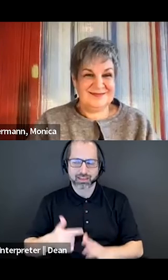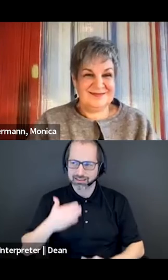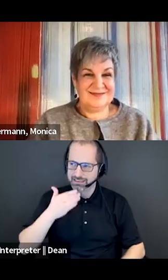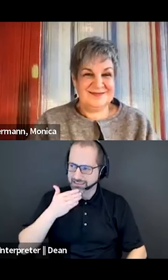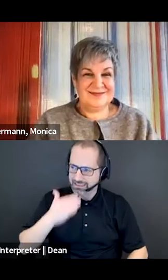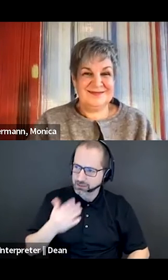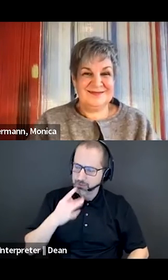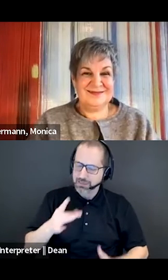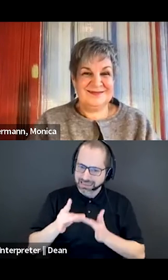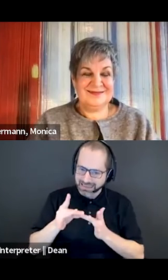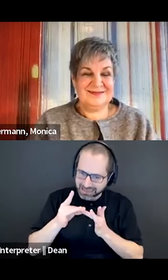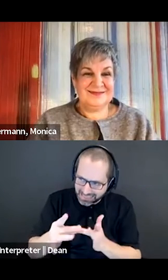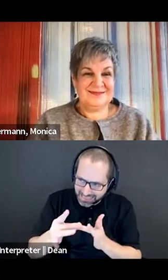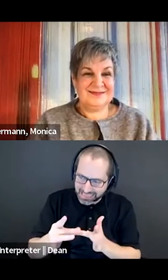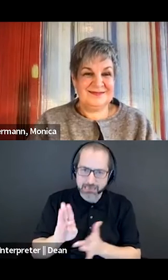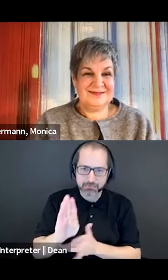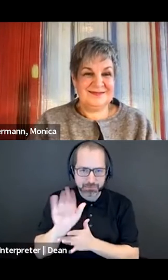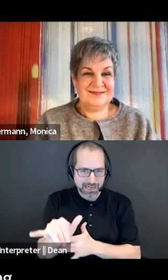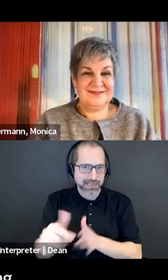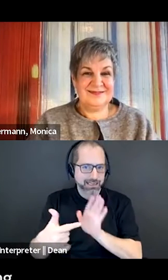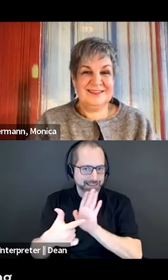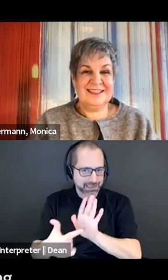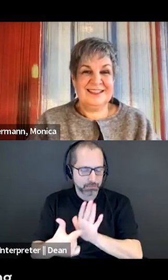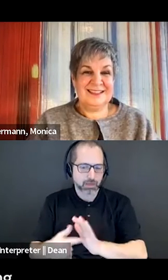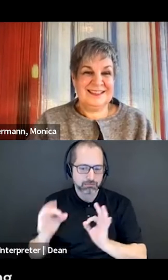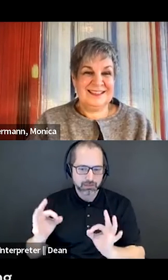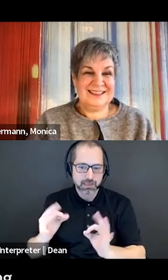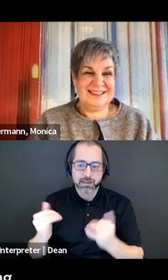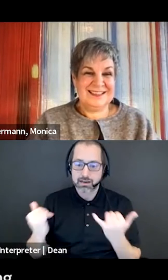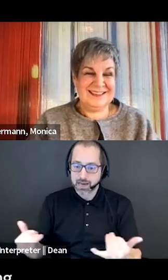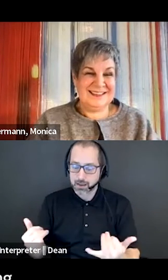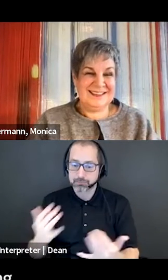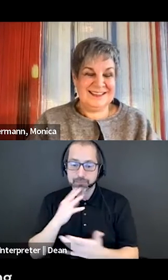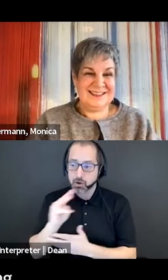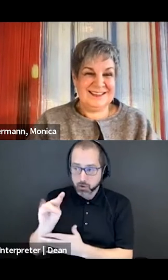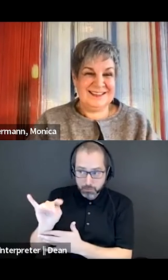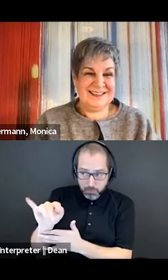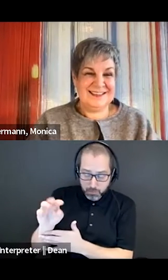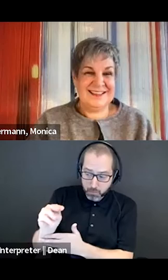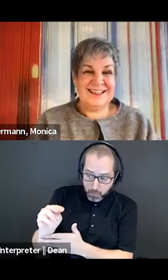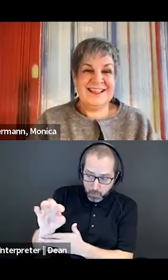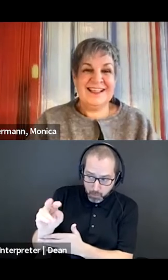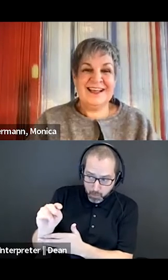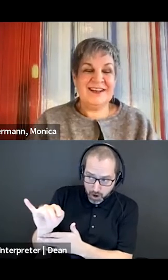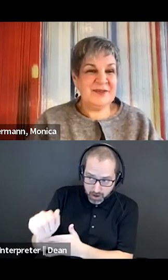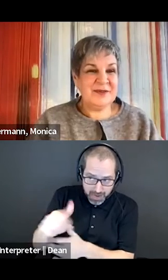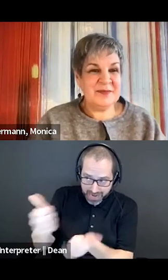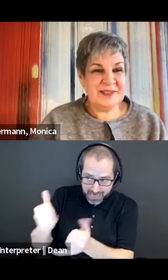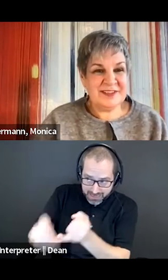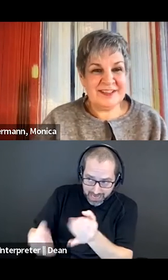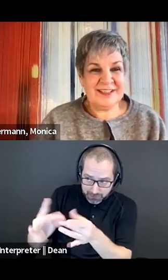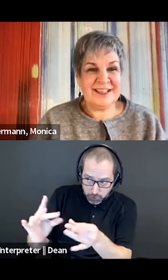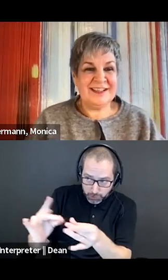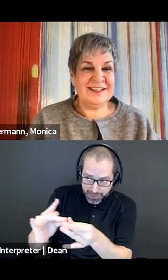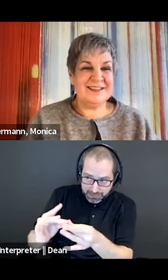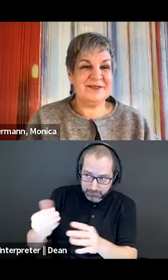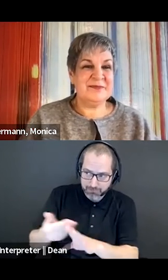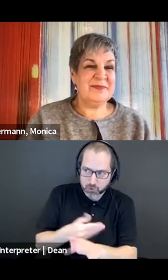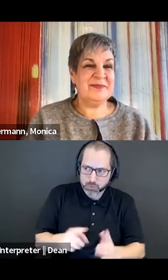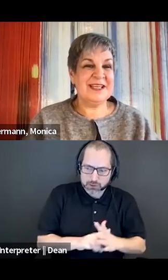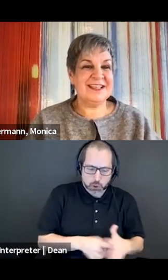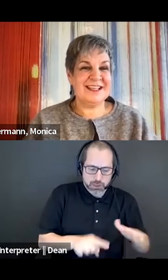thoughts on this question before we head into the lightning round? I'm going to explain what the lightning round is in a second. Yeah, I'll quickly build on